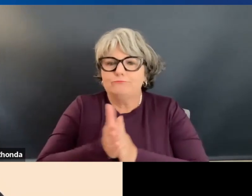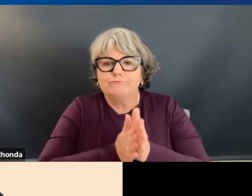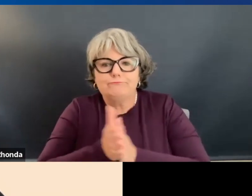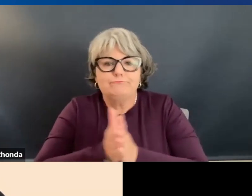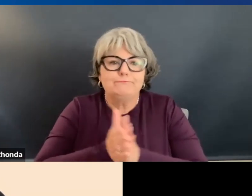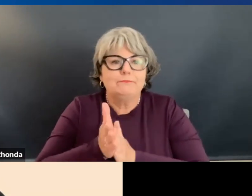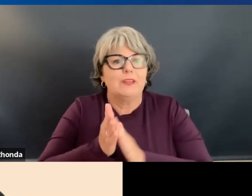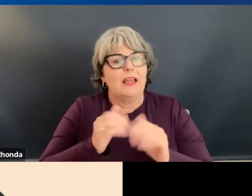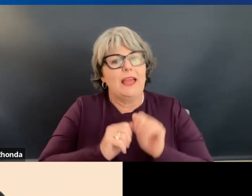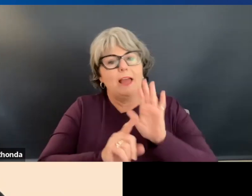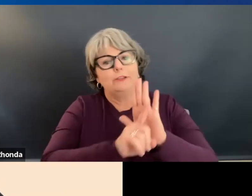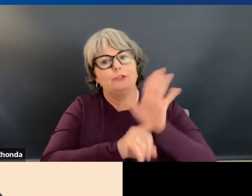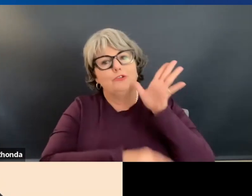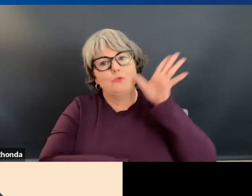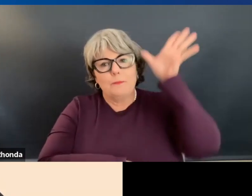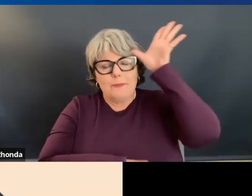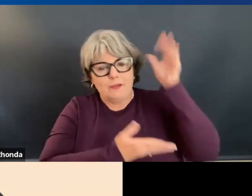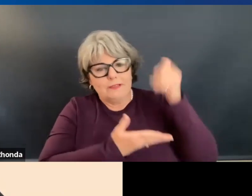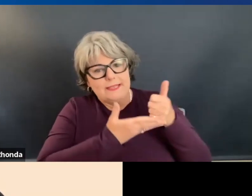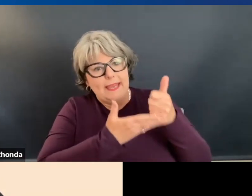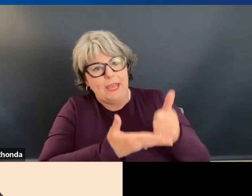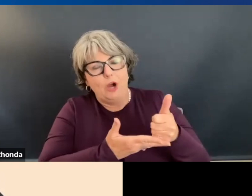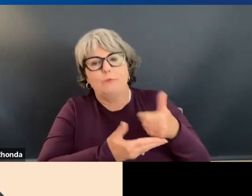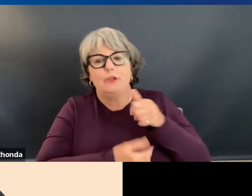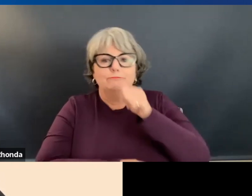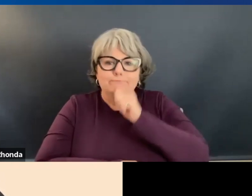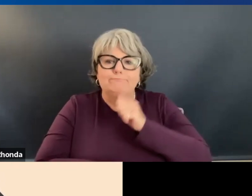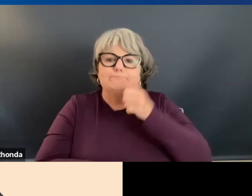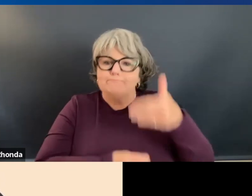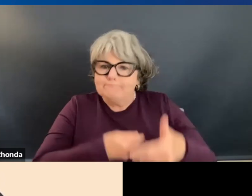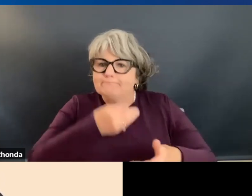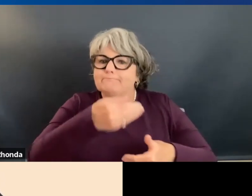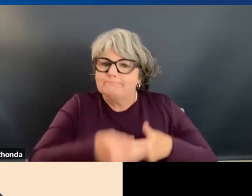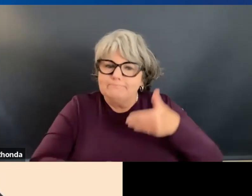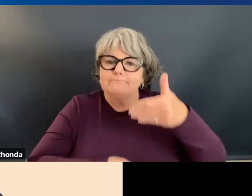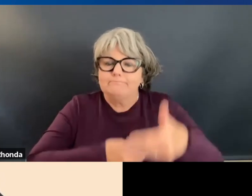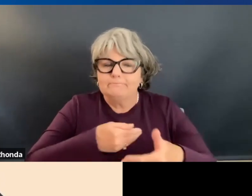How did your own parents help you push through that mindset?